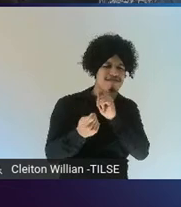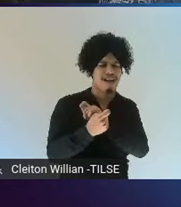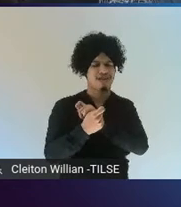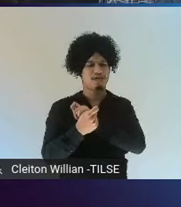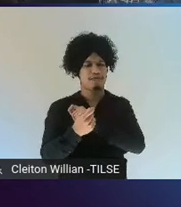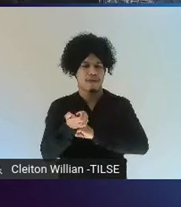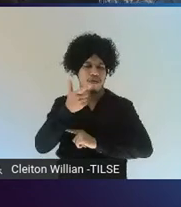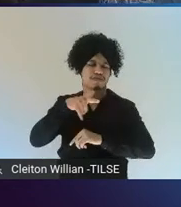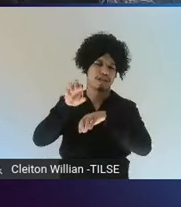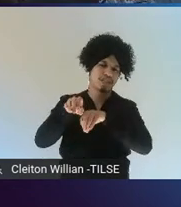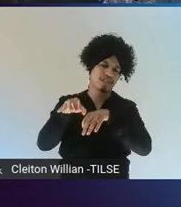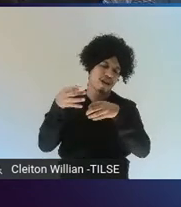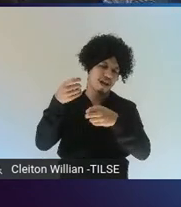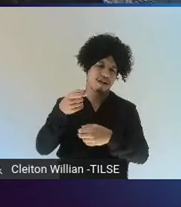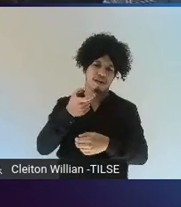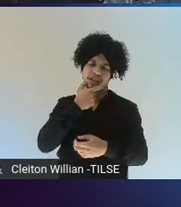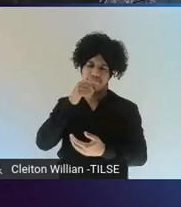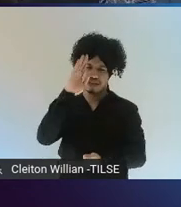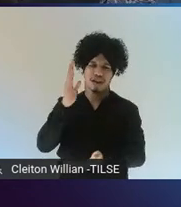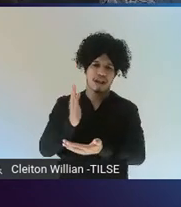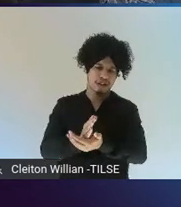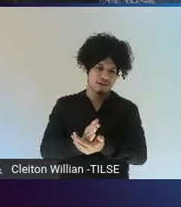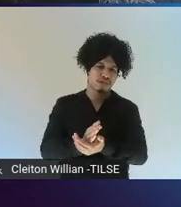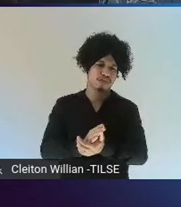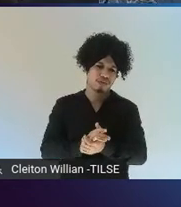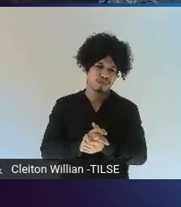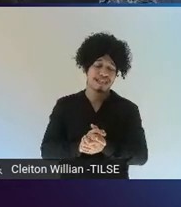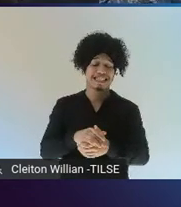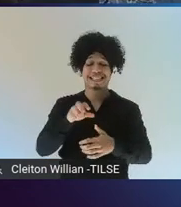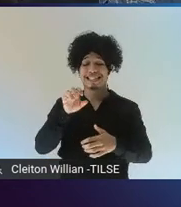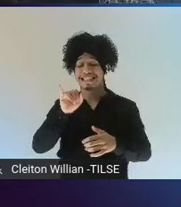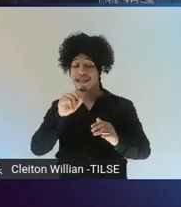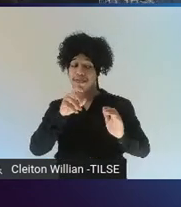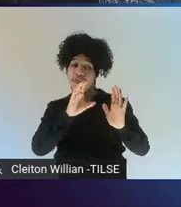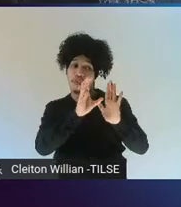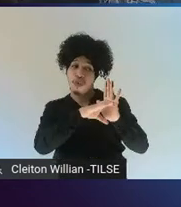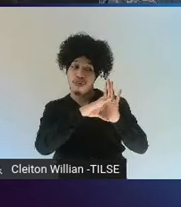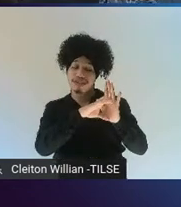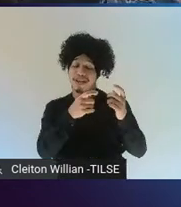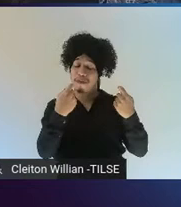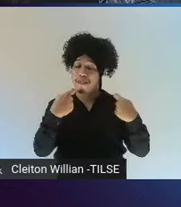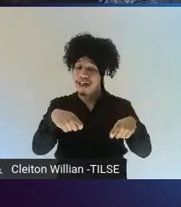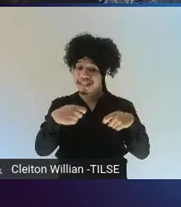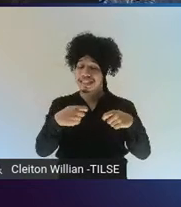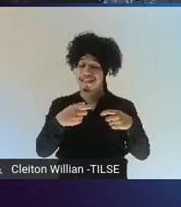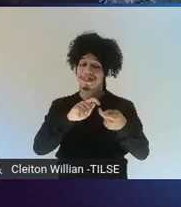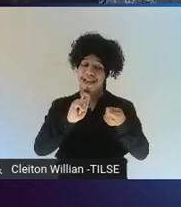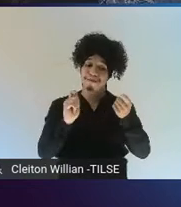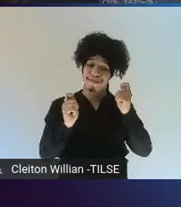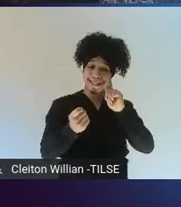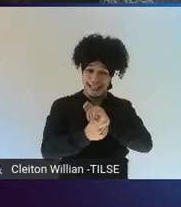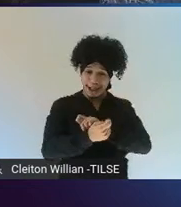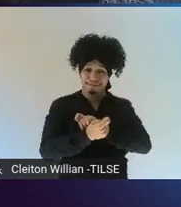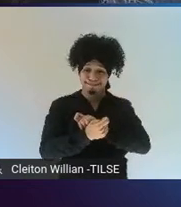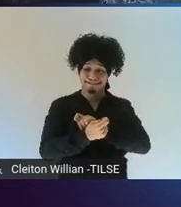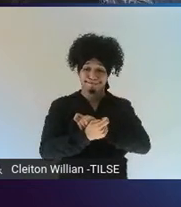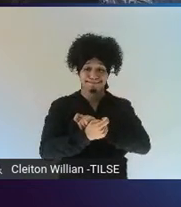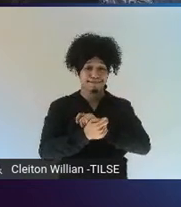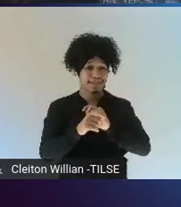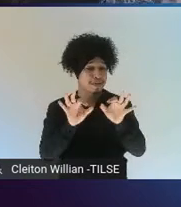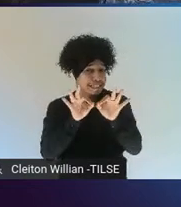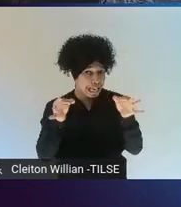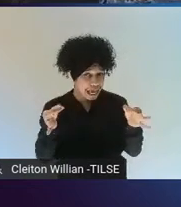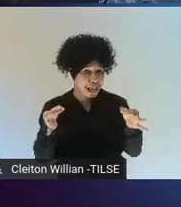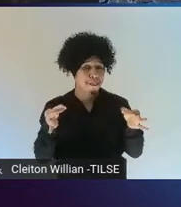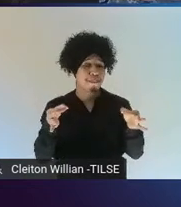concepts, if those concepts have to be simplified in order for them to be comprehensible, then that content teacher is going to have some